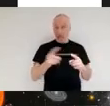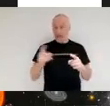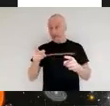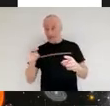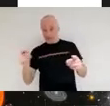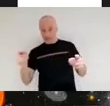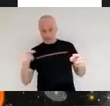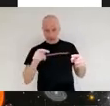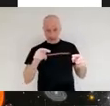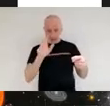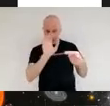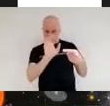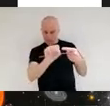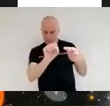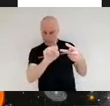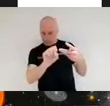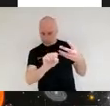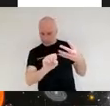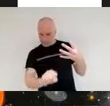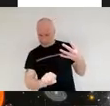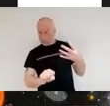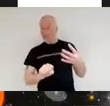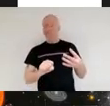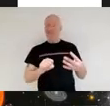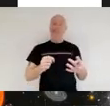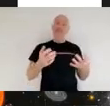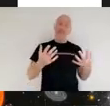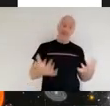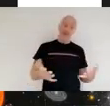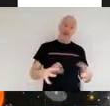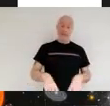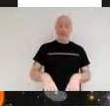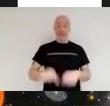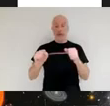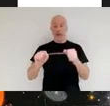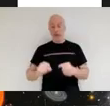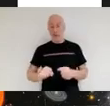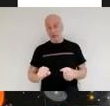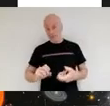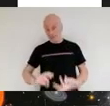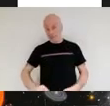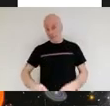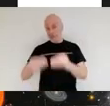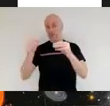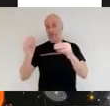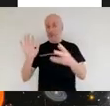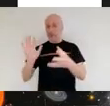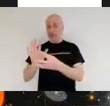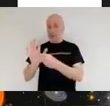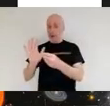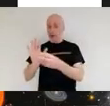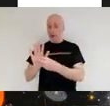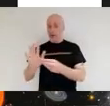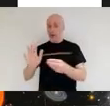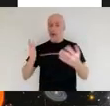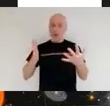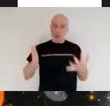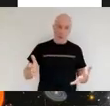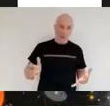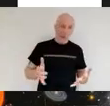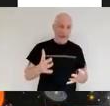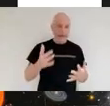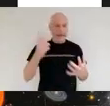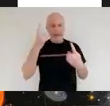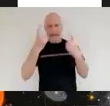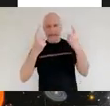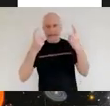and then from that we can start to build our models or complete our models or maybe even find some baffling information that's going to